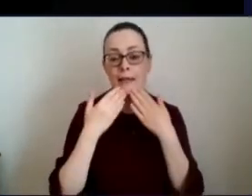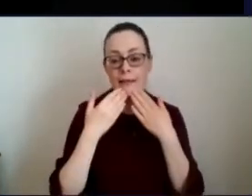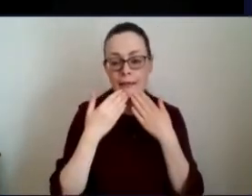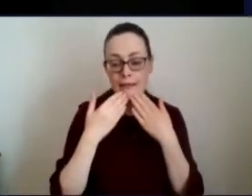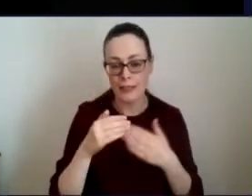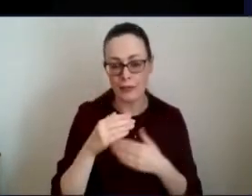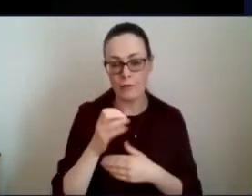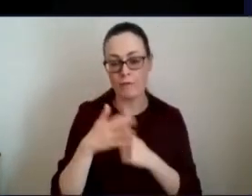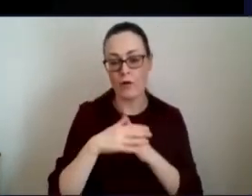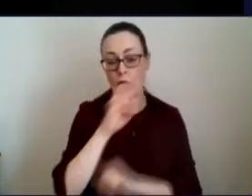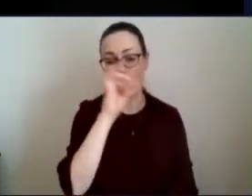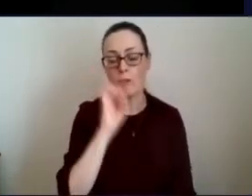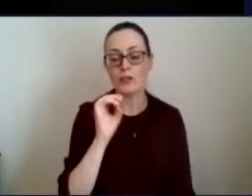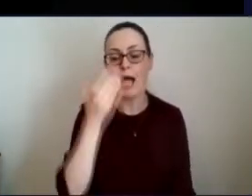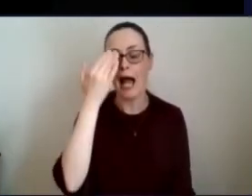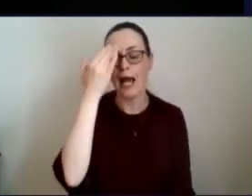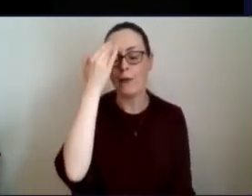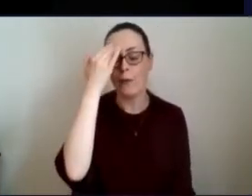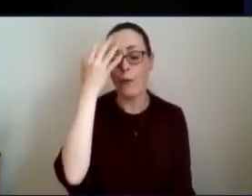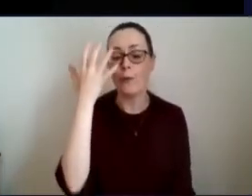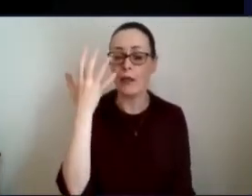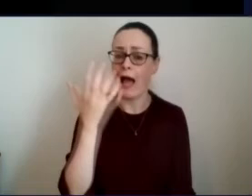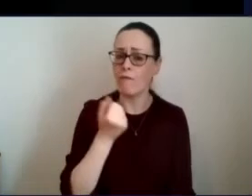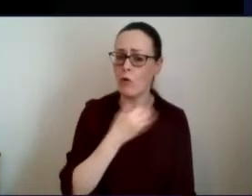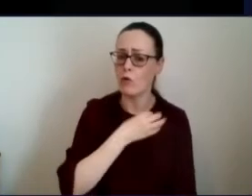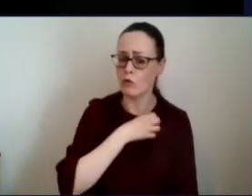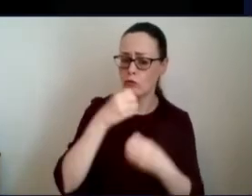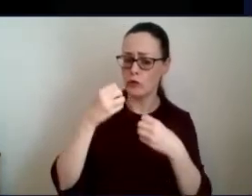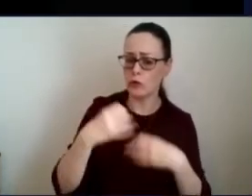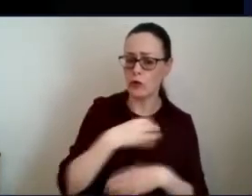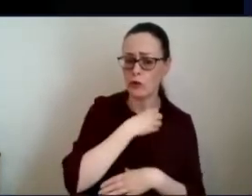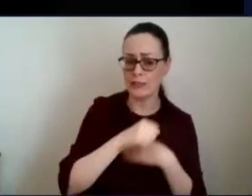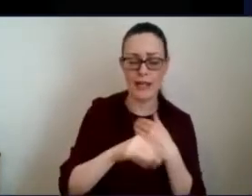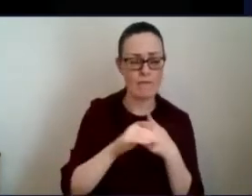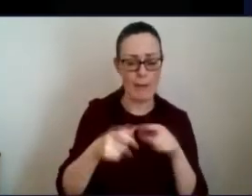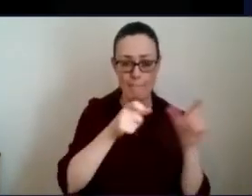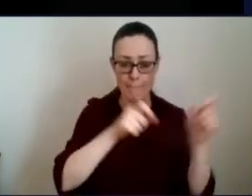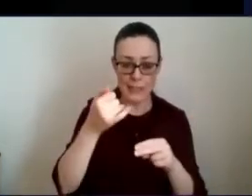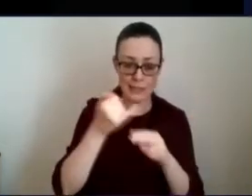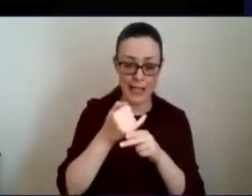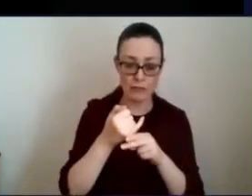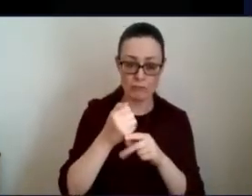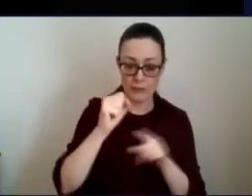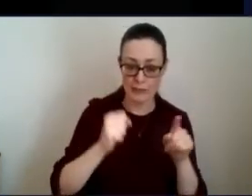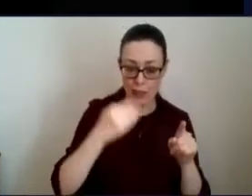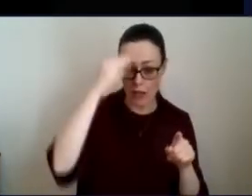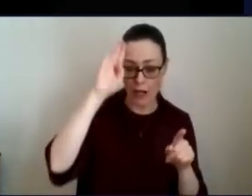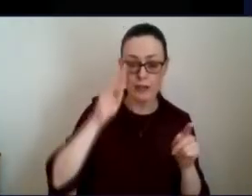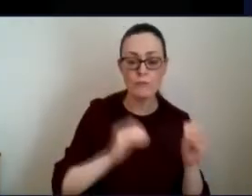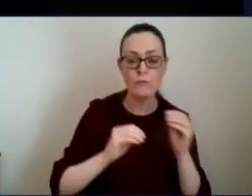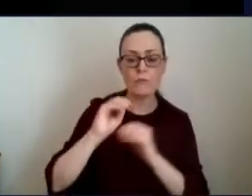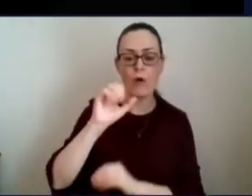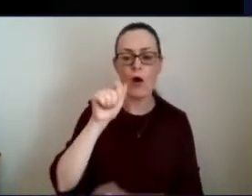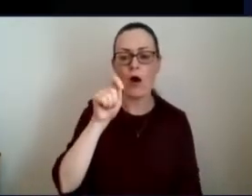that question and i know there you know there has been very good results to date really from patients in the republic going to alt mc galvan uh for